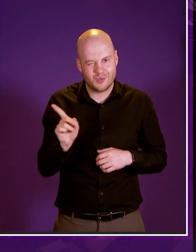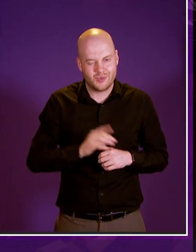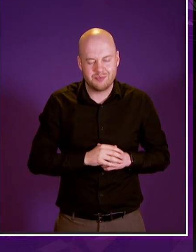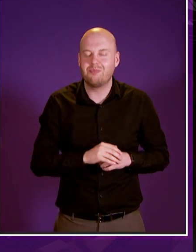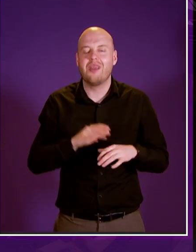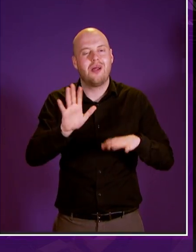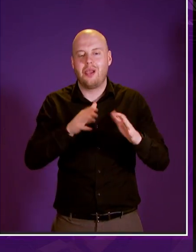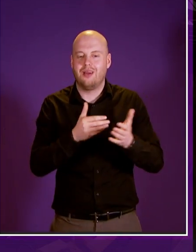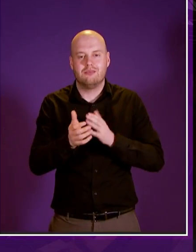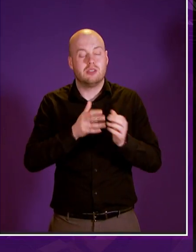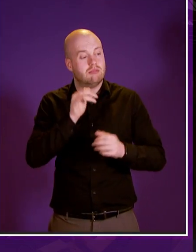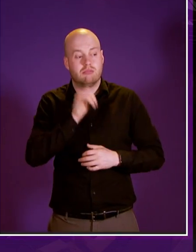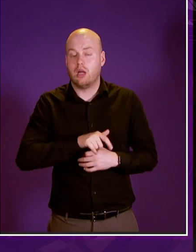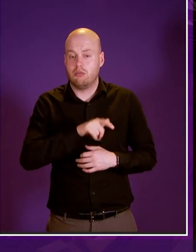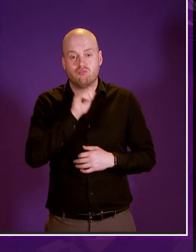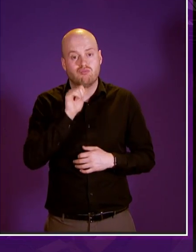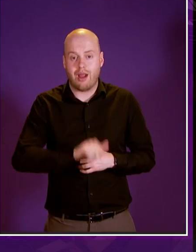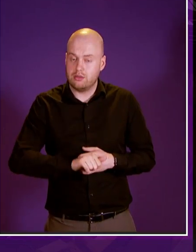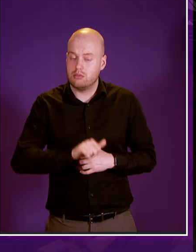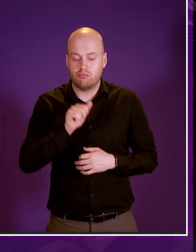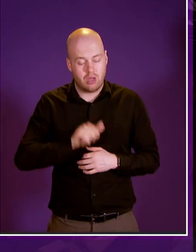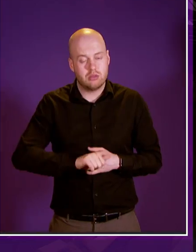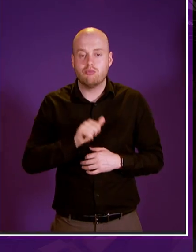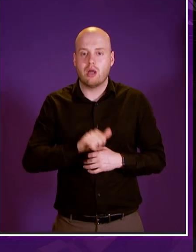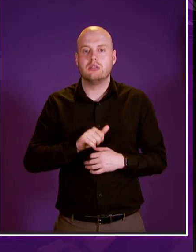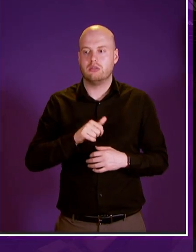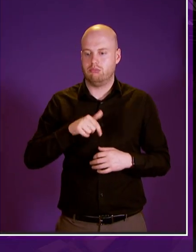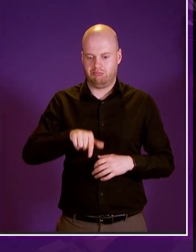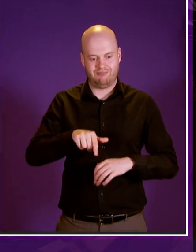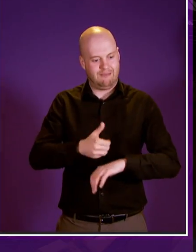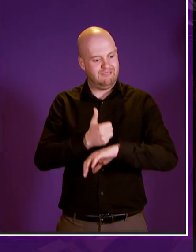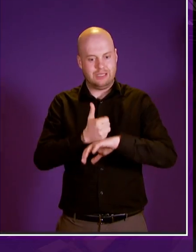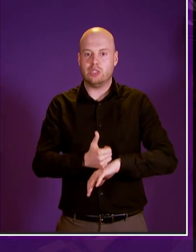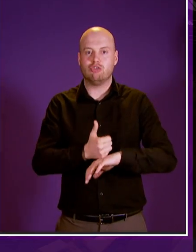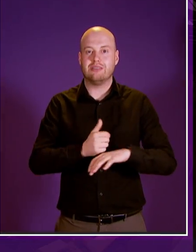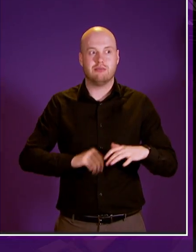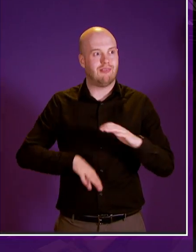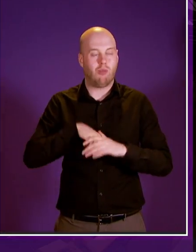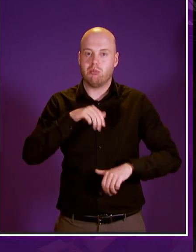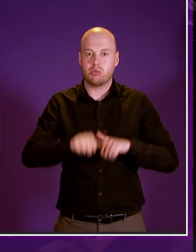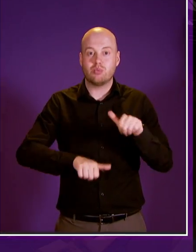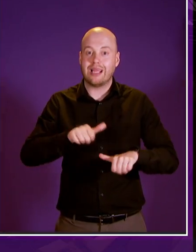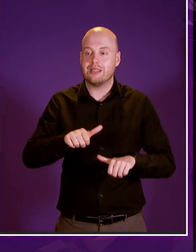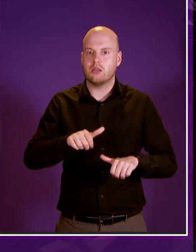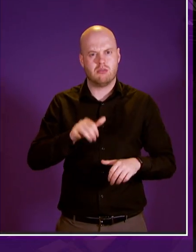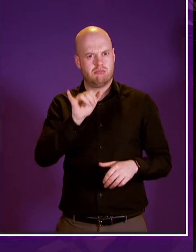point is uh ruth mcguire is correct you know that has been the reason that's been the foundation of this whole process and yes has it been difficult for the minister